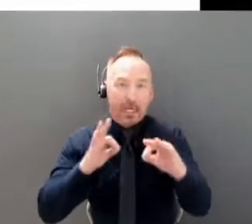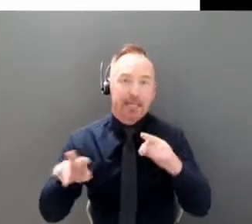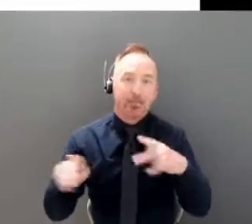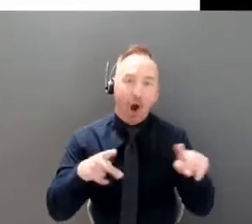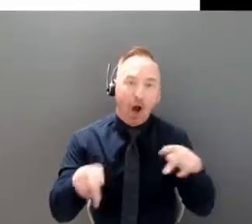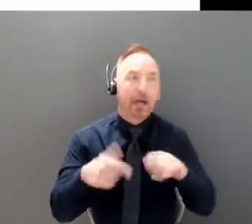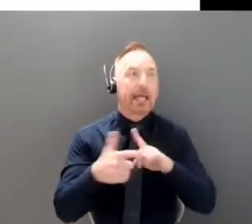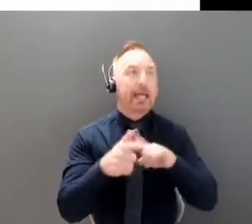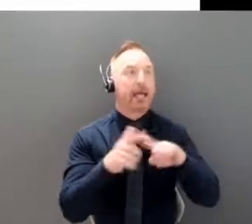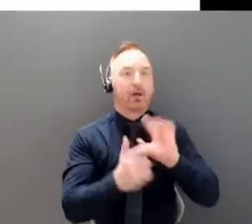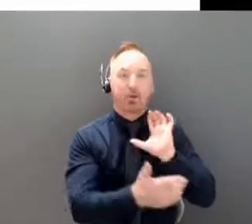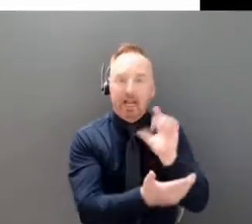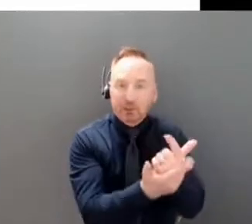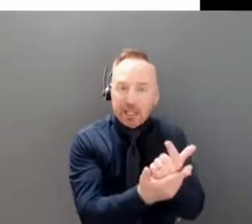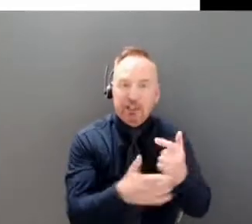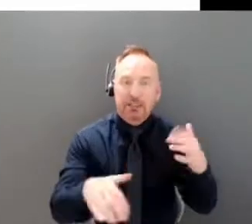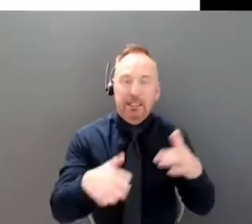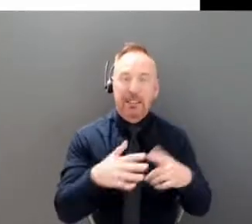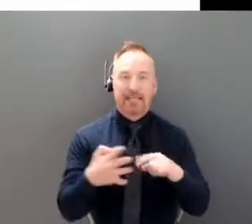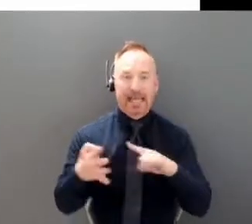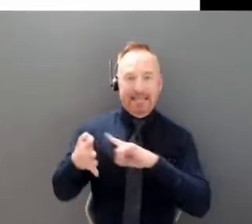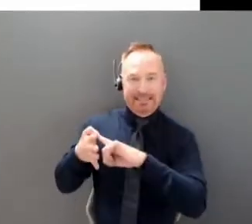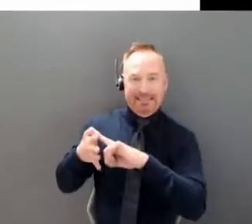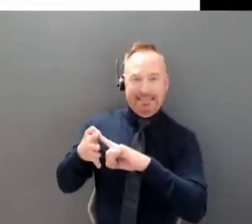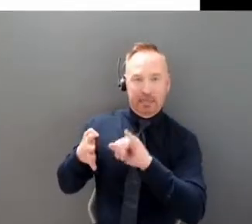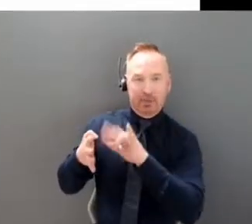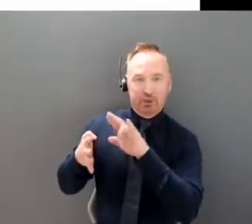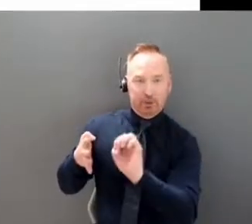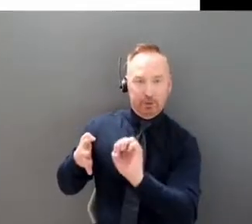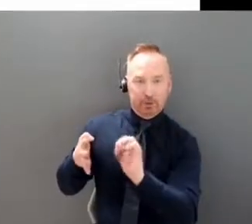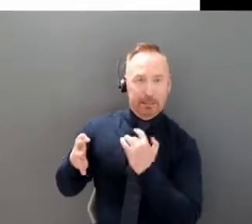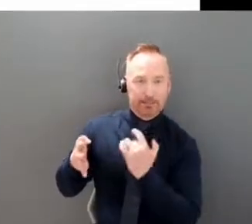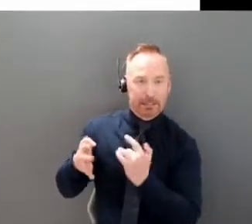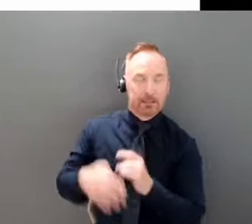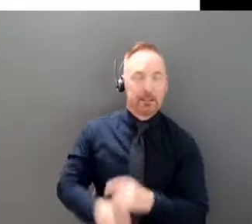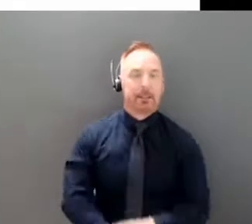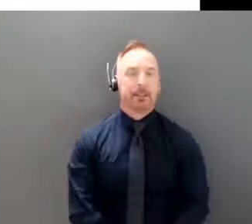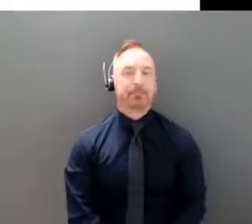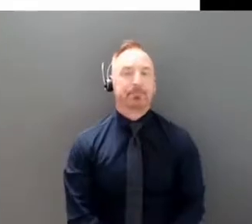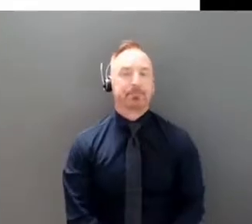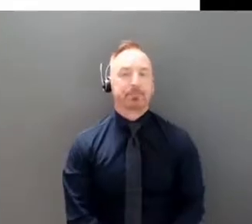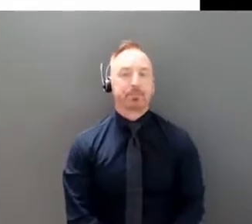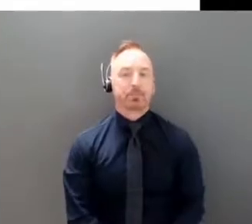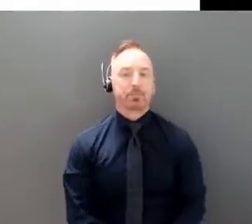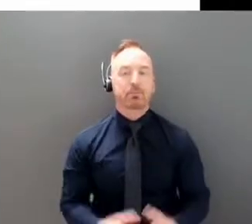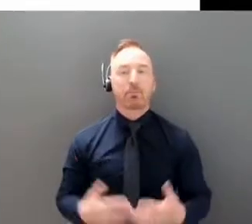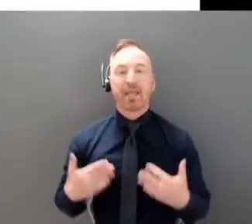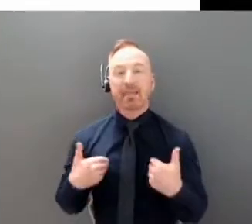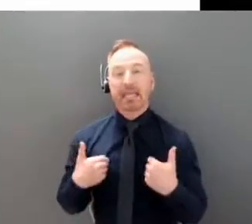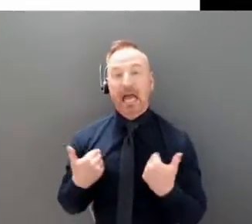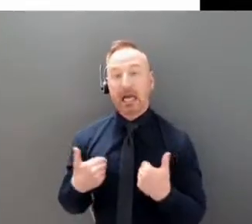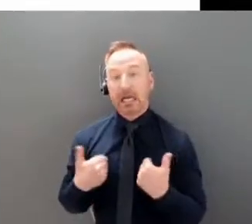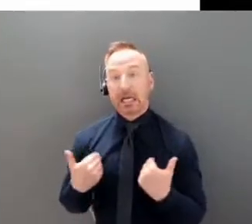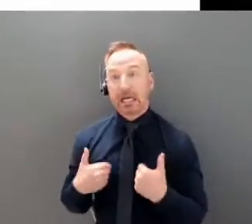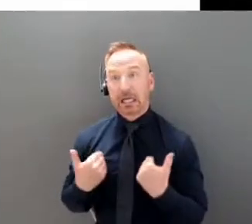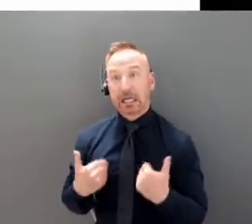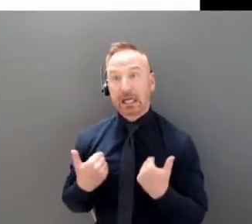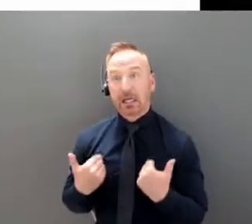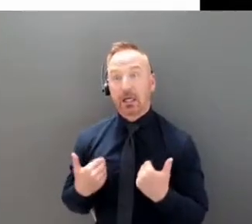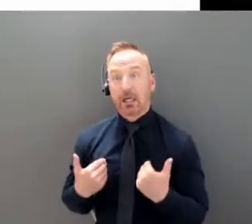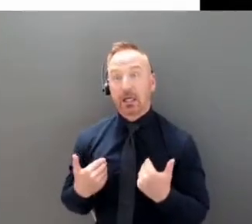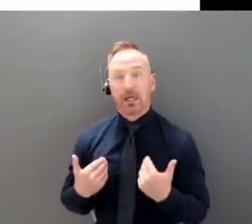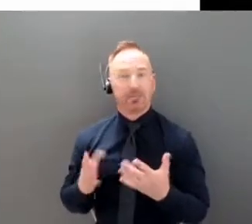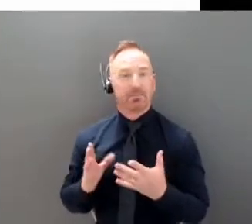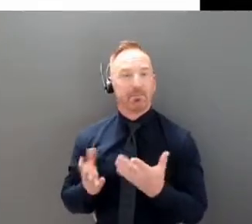first week of June. and the young individuals, many of them reflect our day care